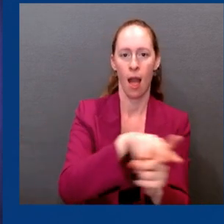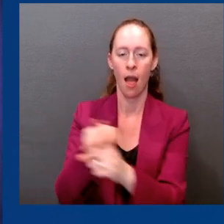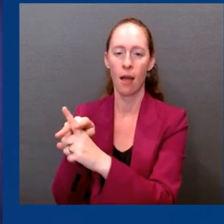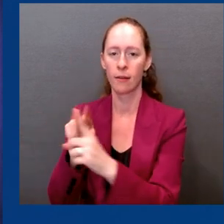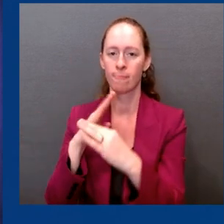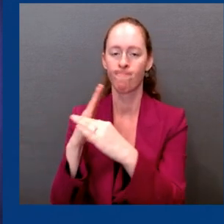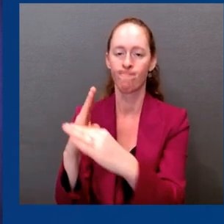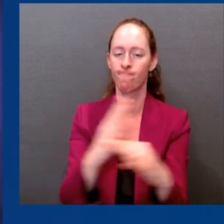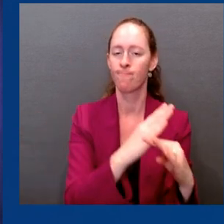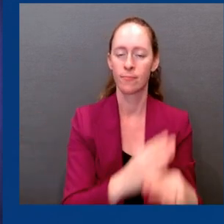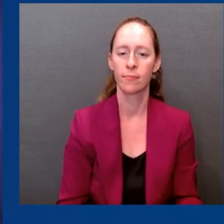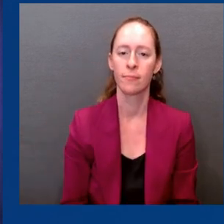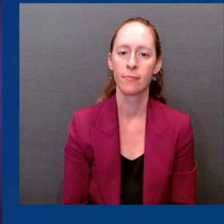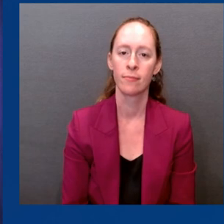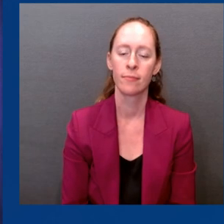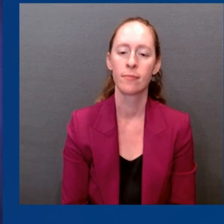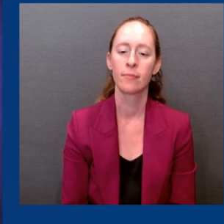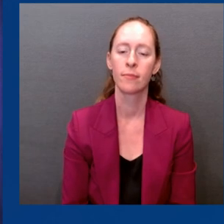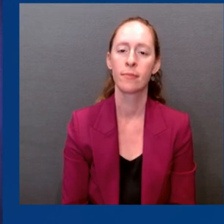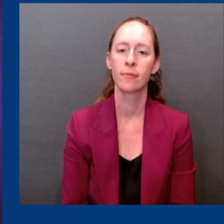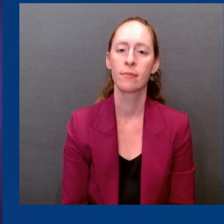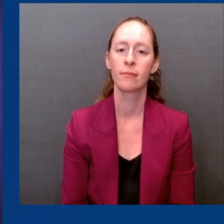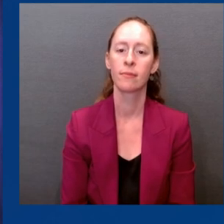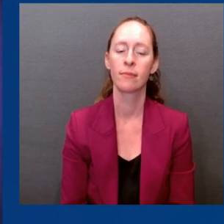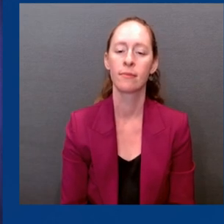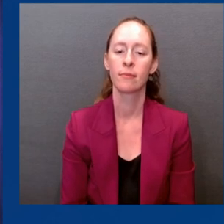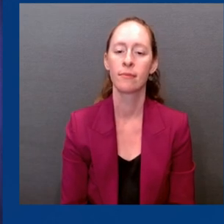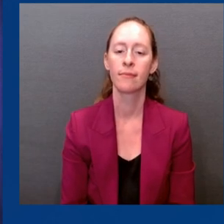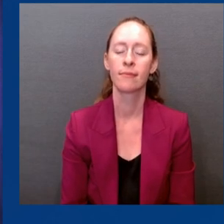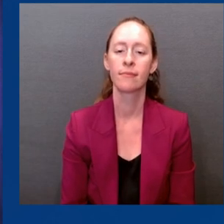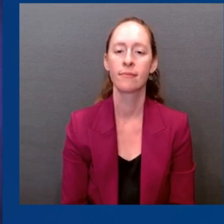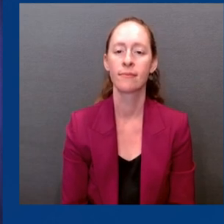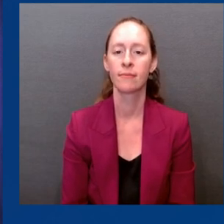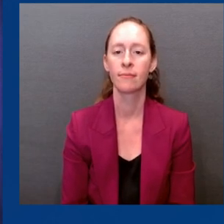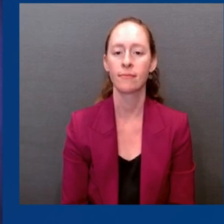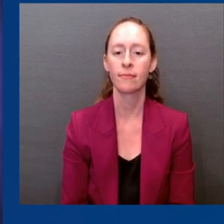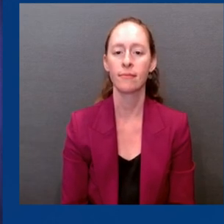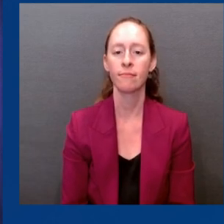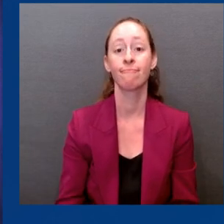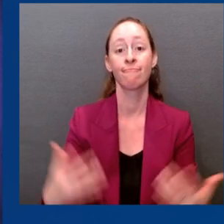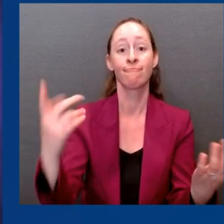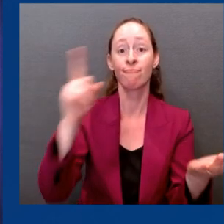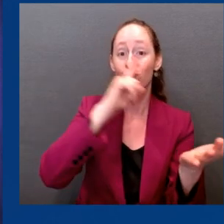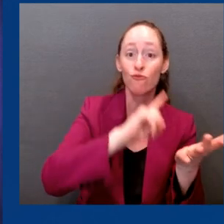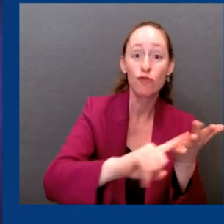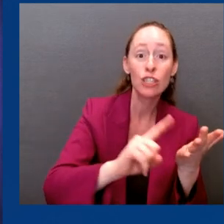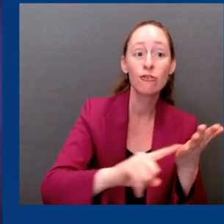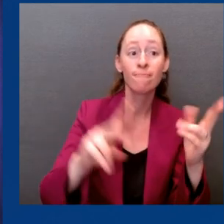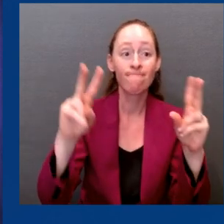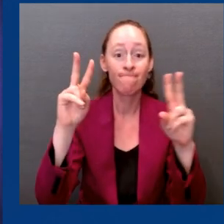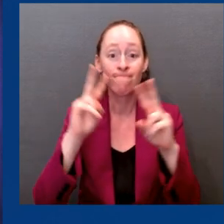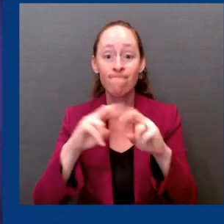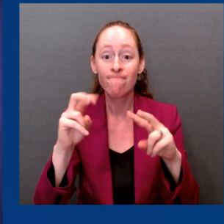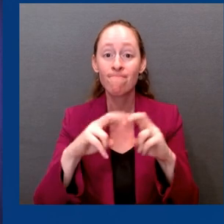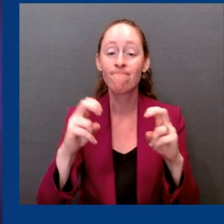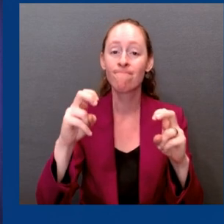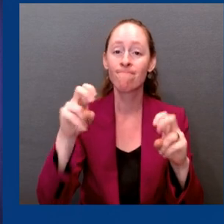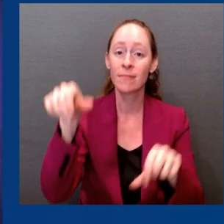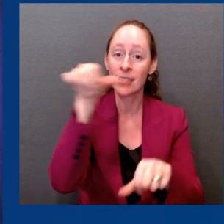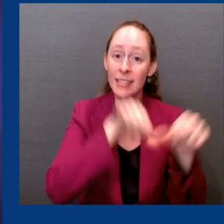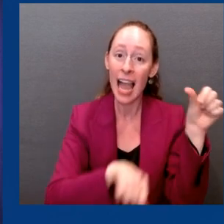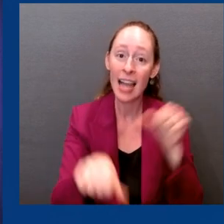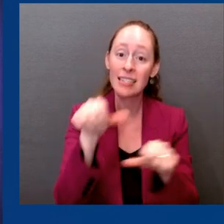ultimately get this virus behind us. So I remain confident that the bivalent vaccine we have right now will